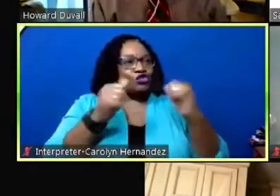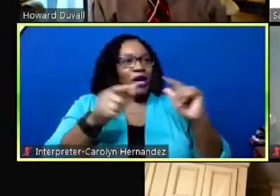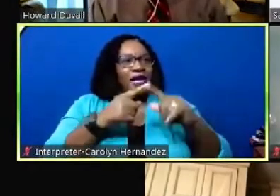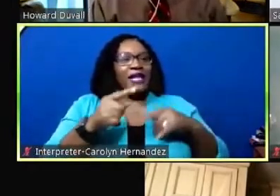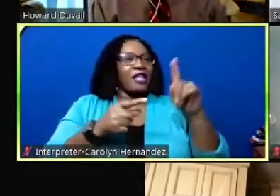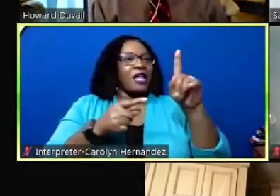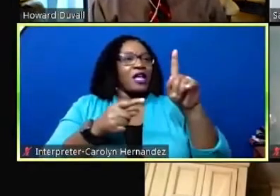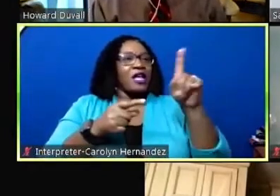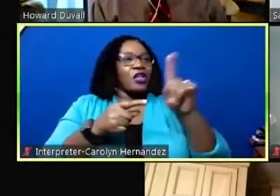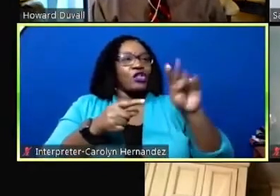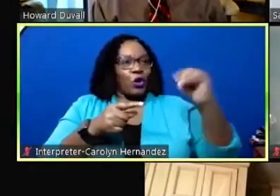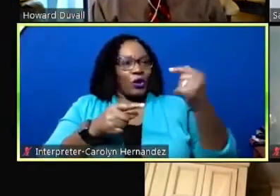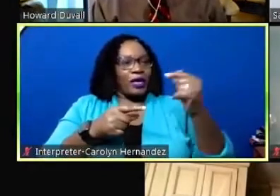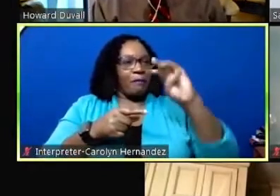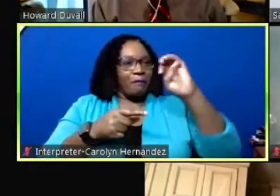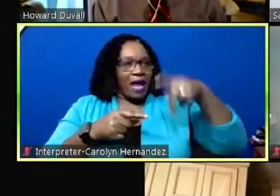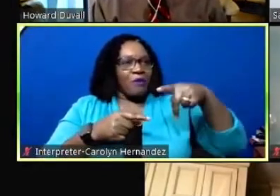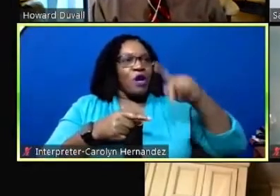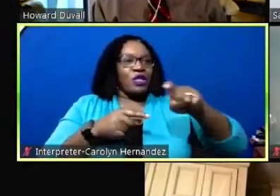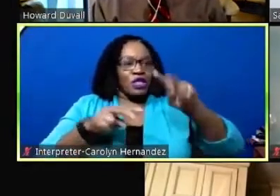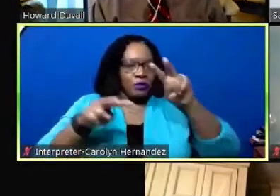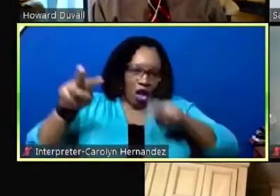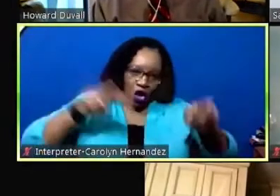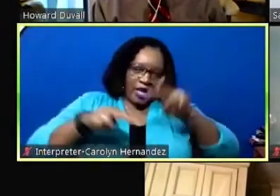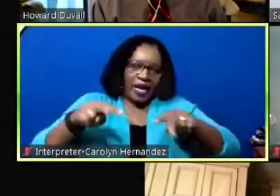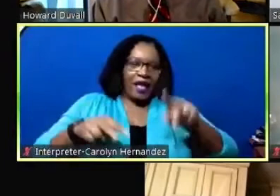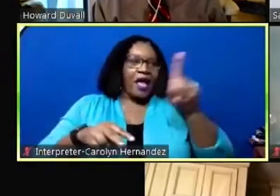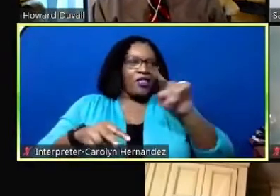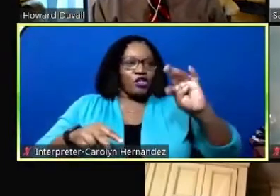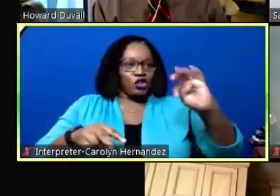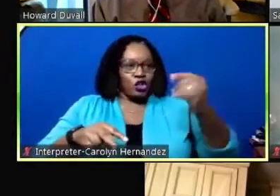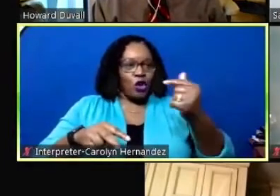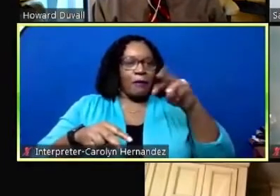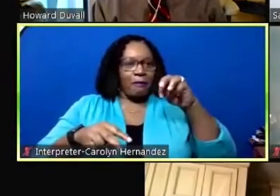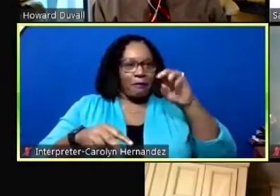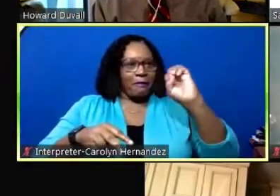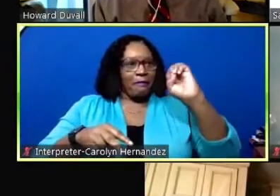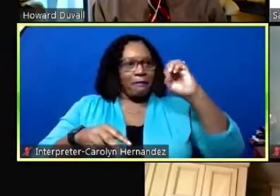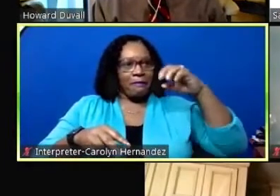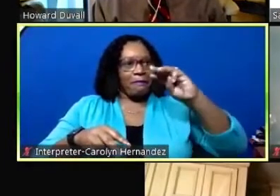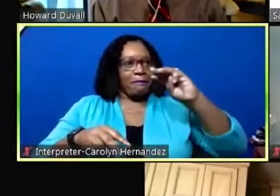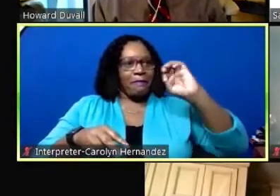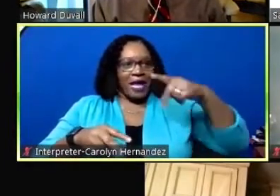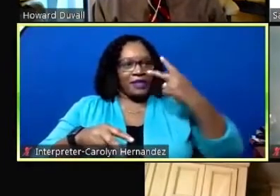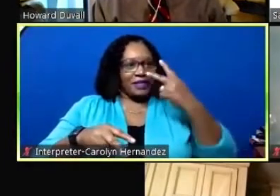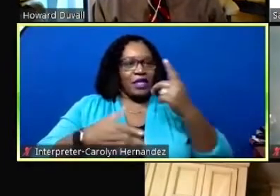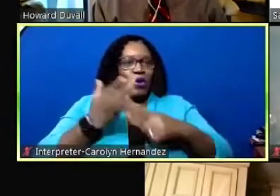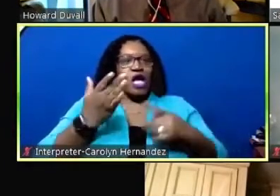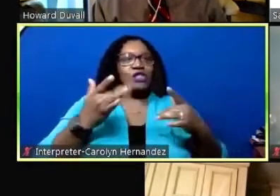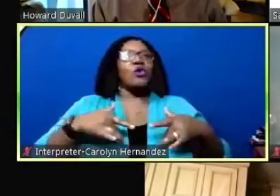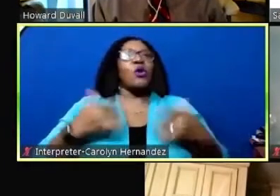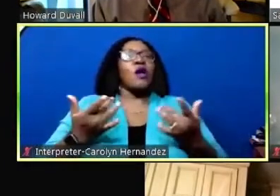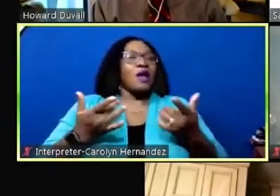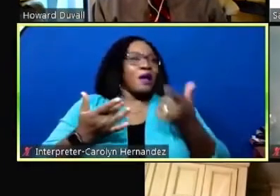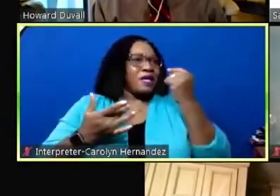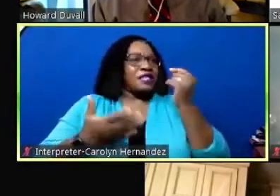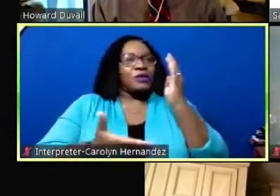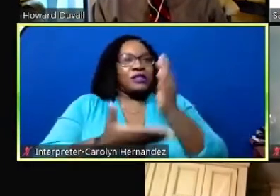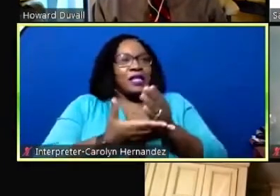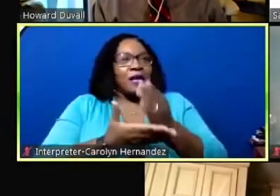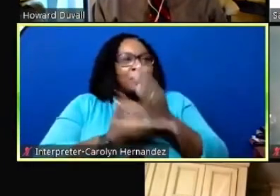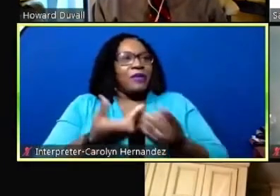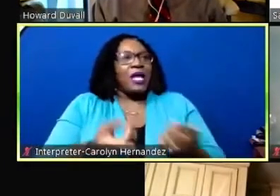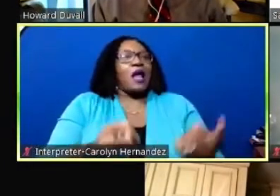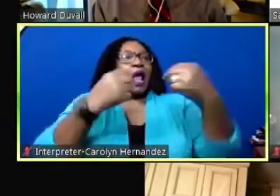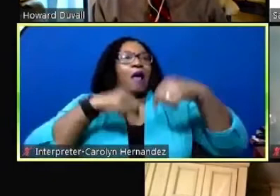map we need to be looking at the zoning map to see what's going on because it would stop certain things coming